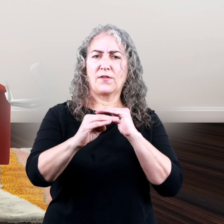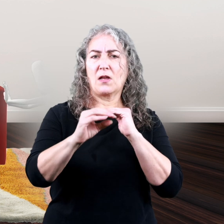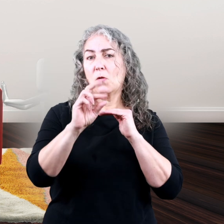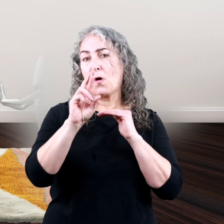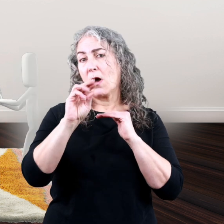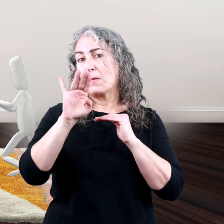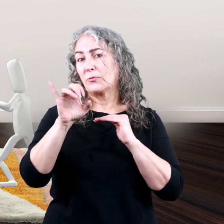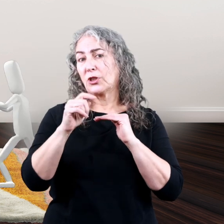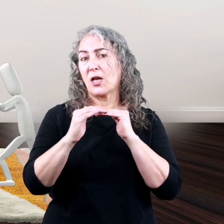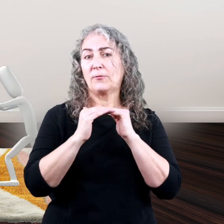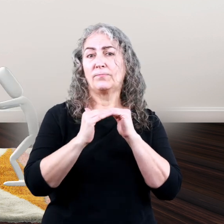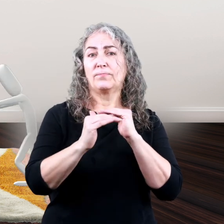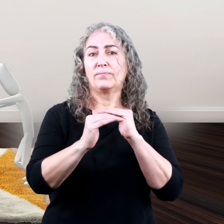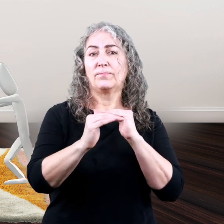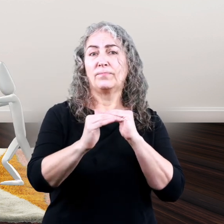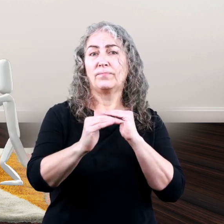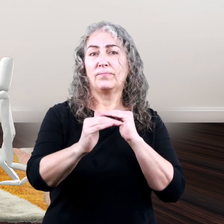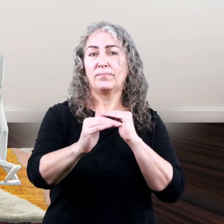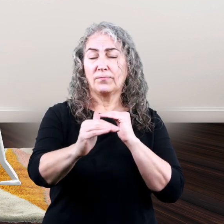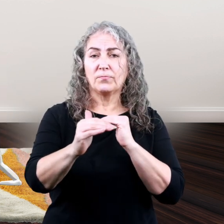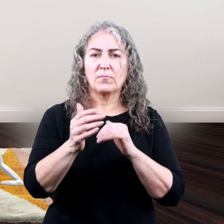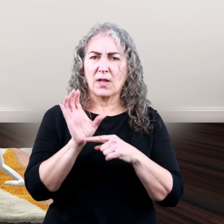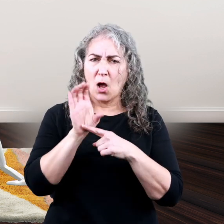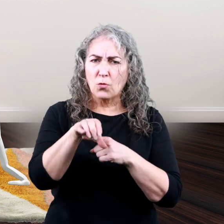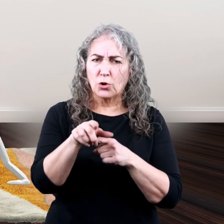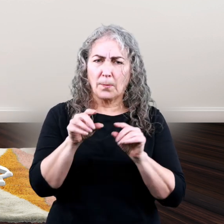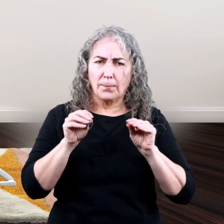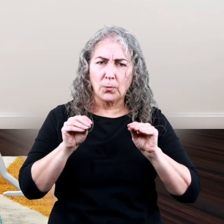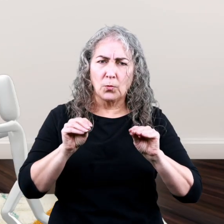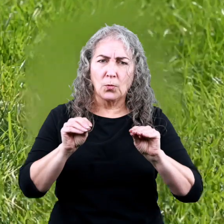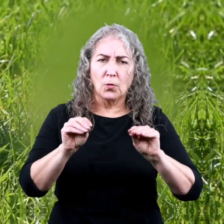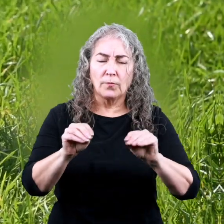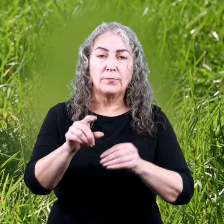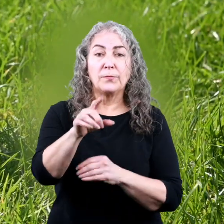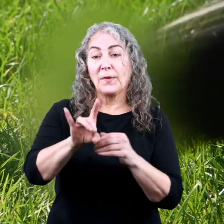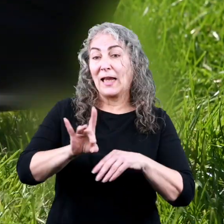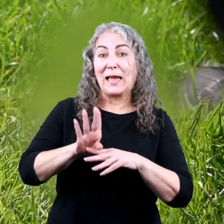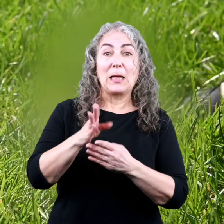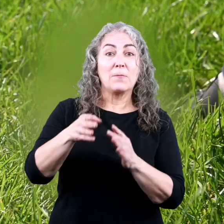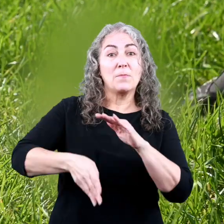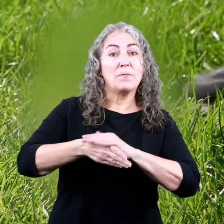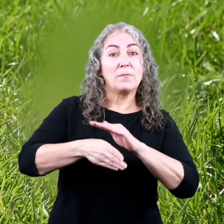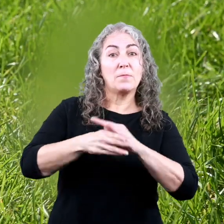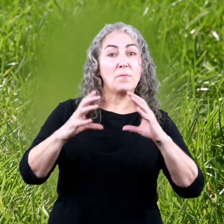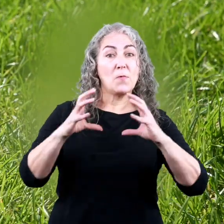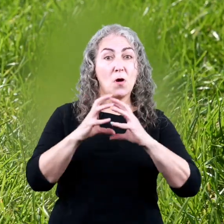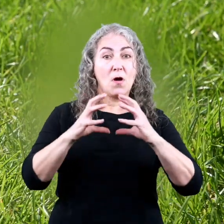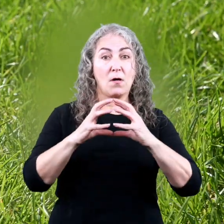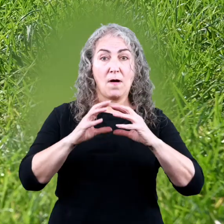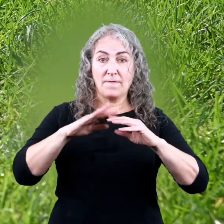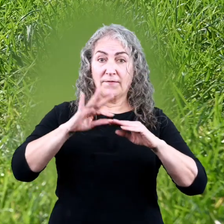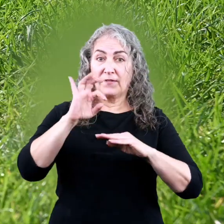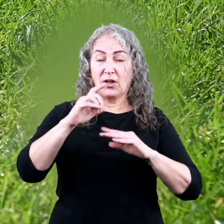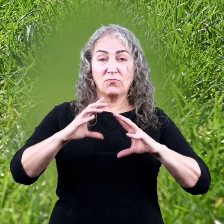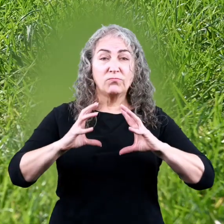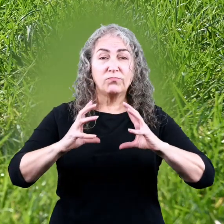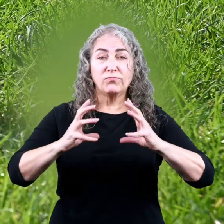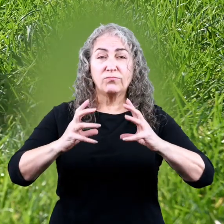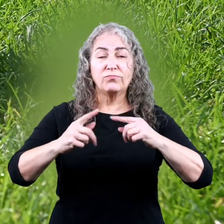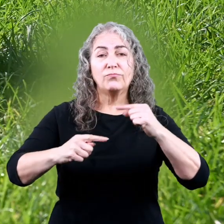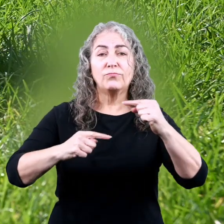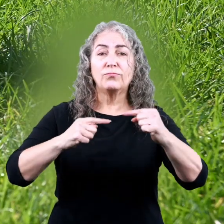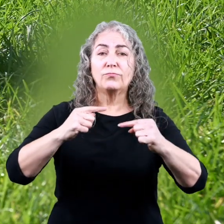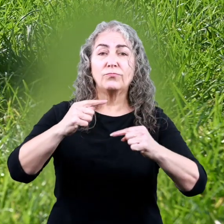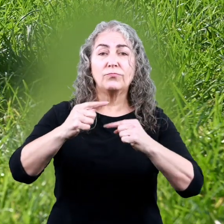surface or object encounters when moving against another. If you kick a soccer ball on a field, the ball